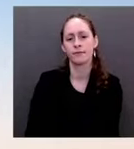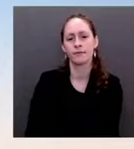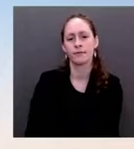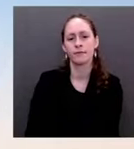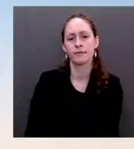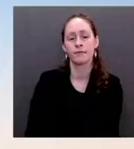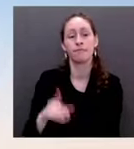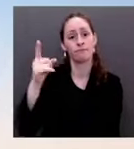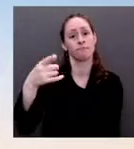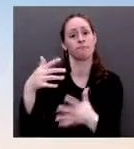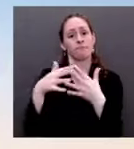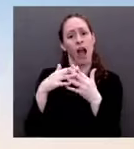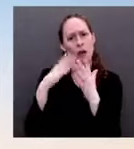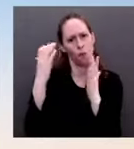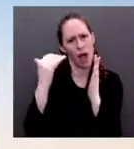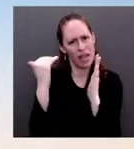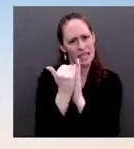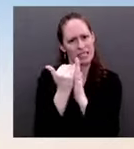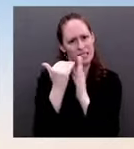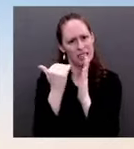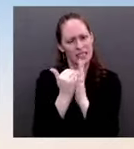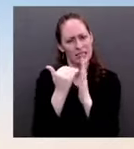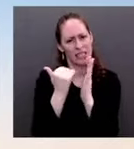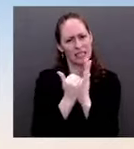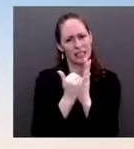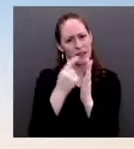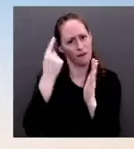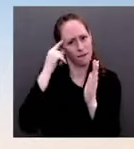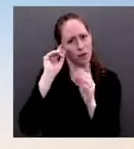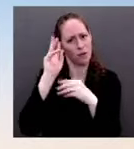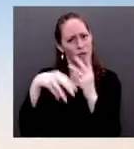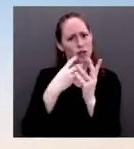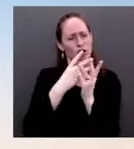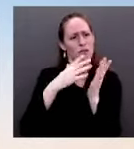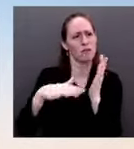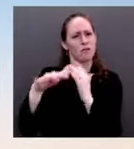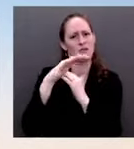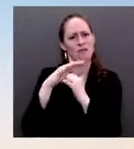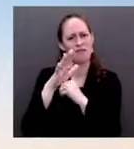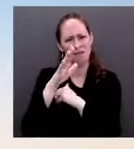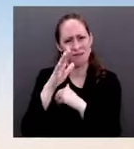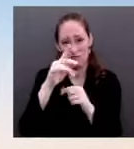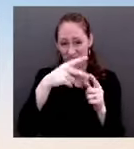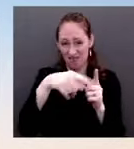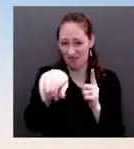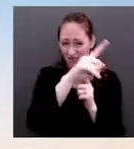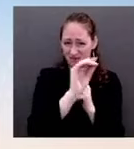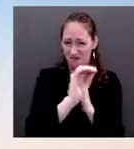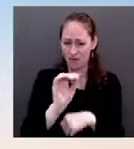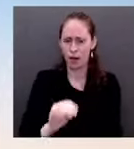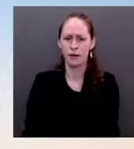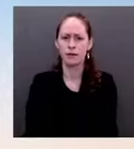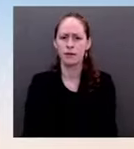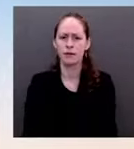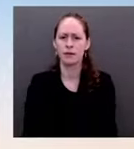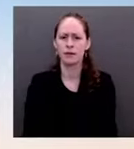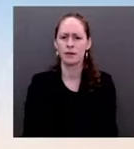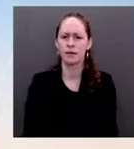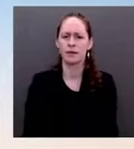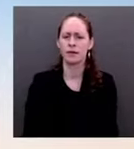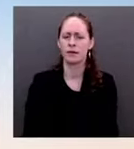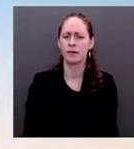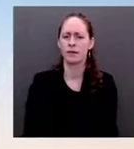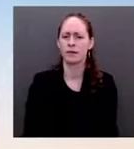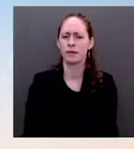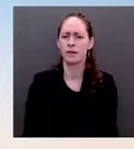I think you should see what it has to say, but it's part of a negotiation. We've been very clear about what we are not negotiating on, which is the